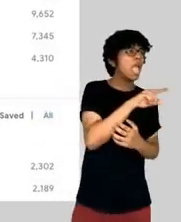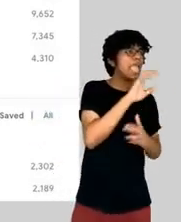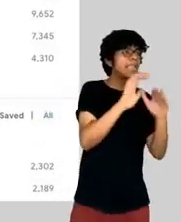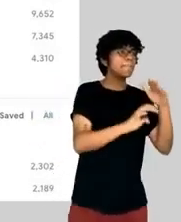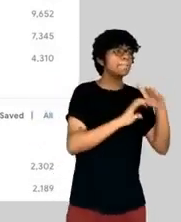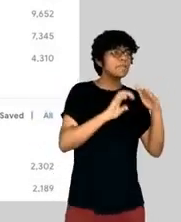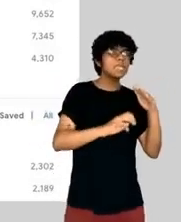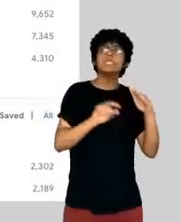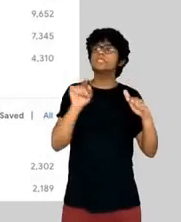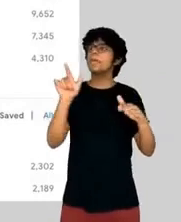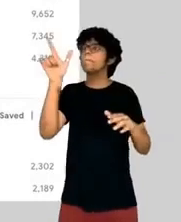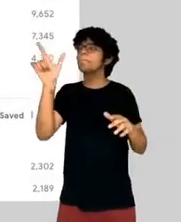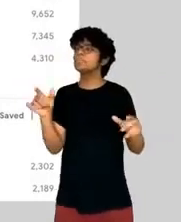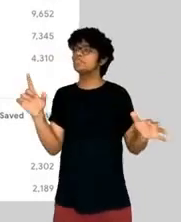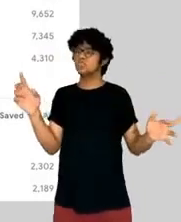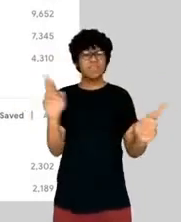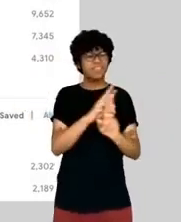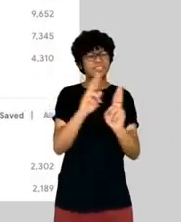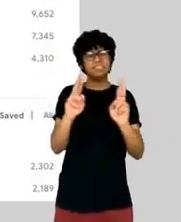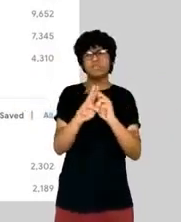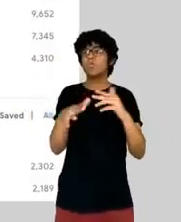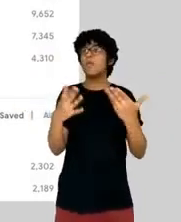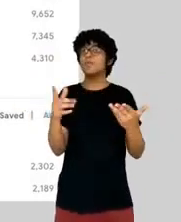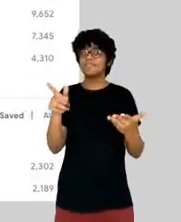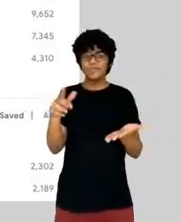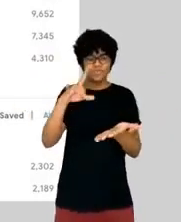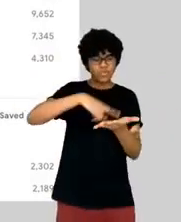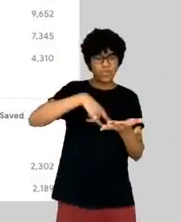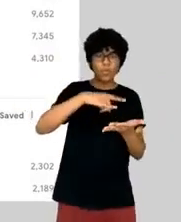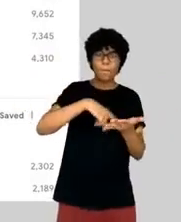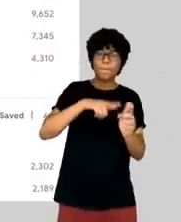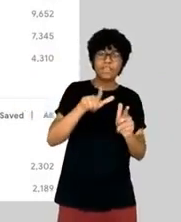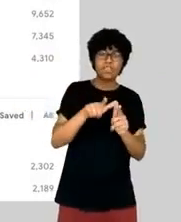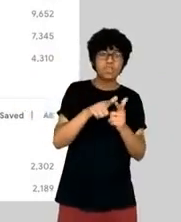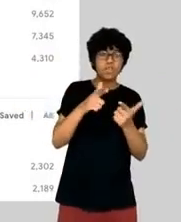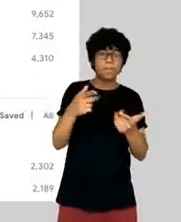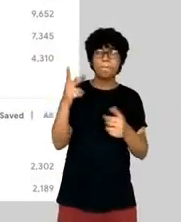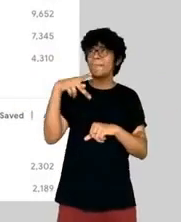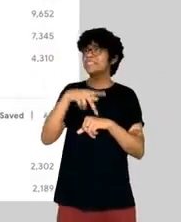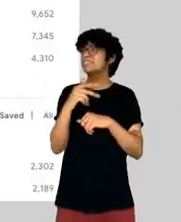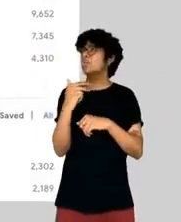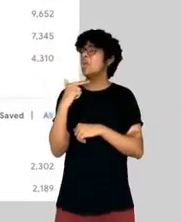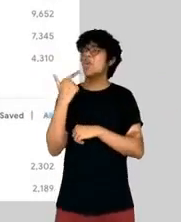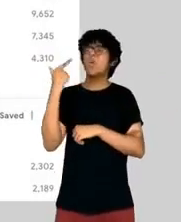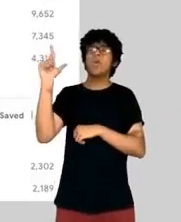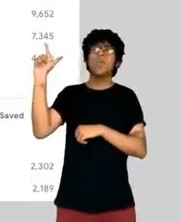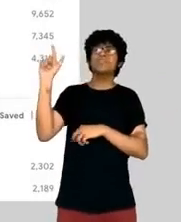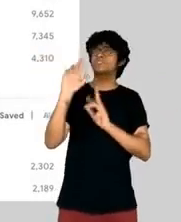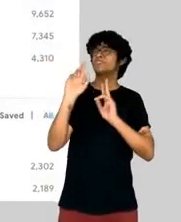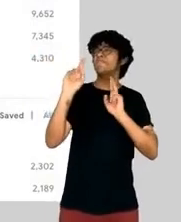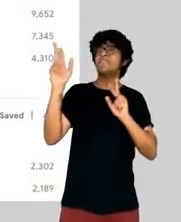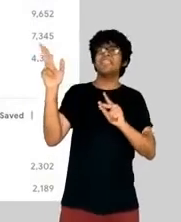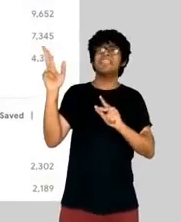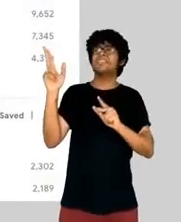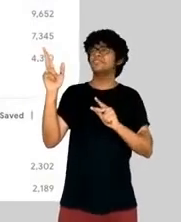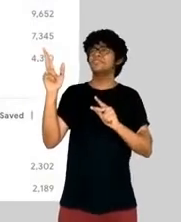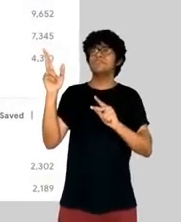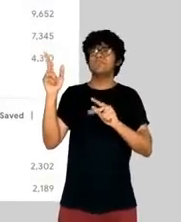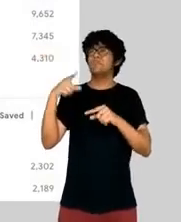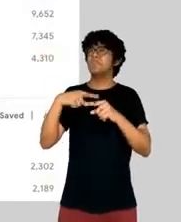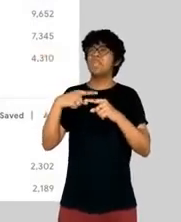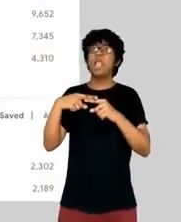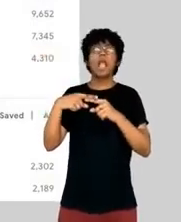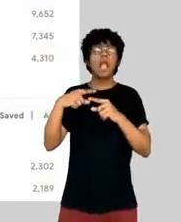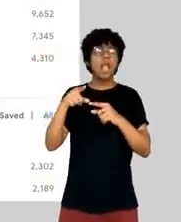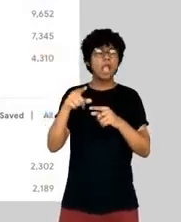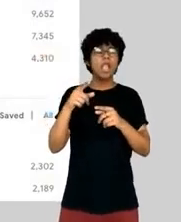document obtained by a journalist in another country for a completely unrelated purpose reveals that the two entities listed the same